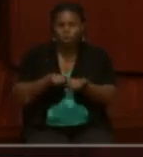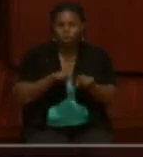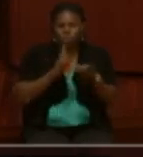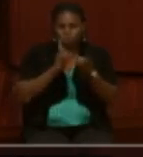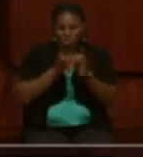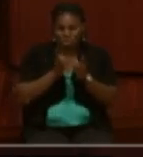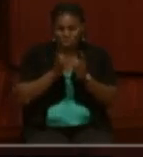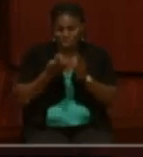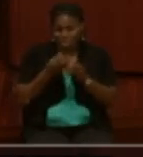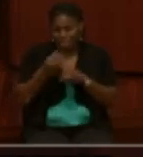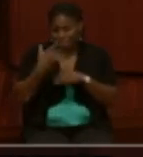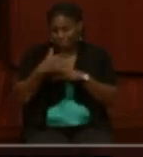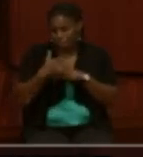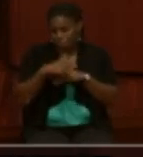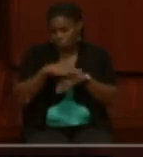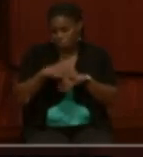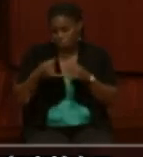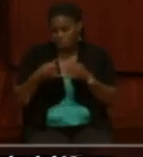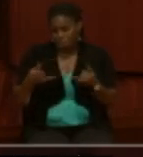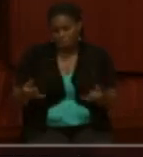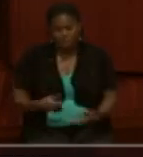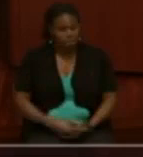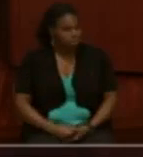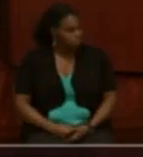and available online on our partner site.